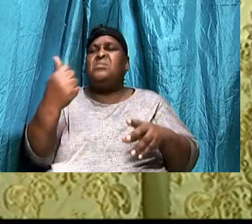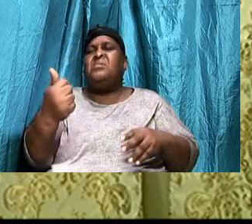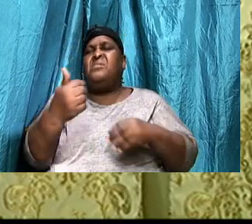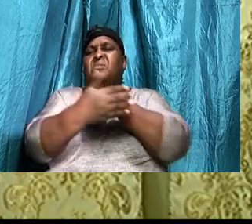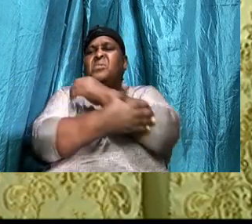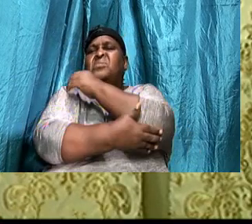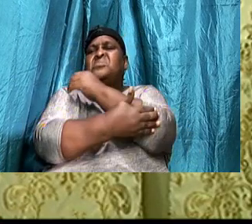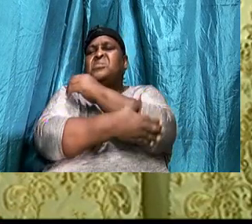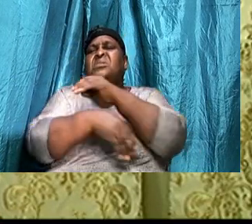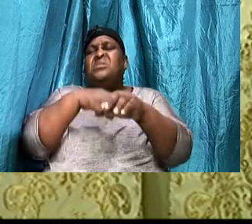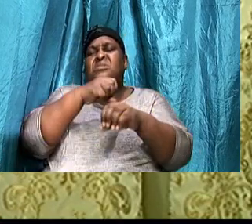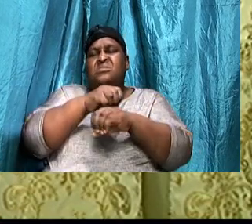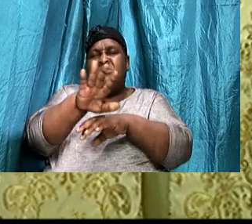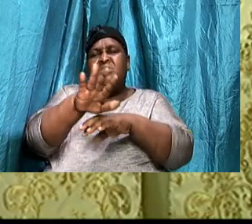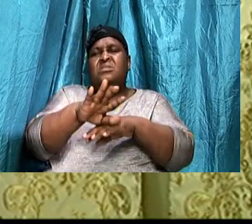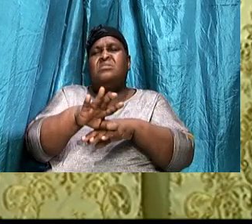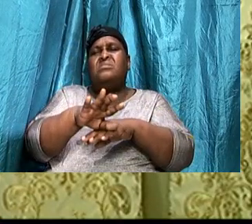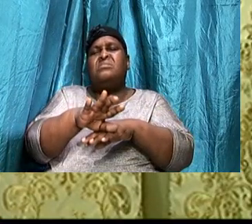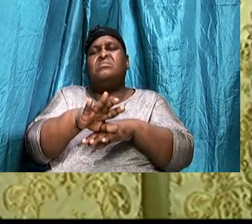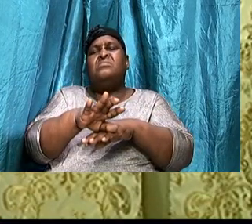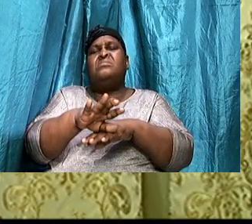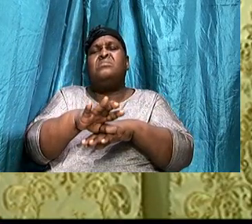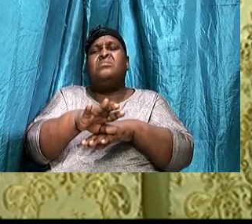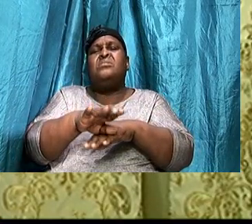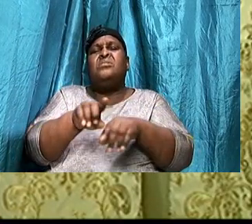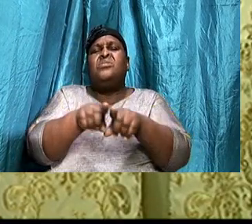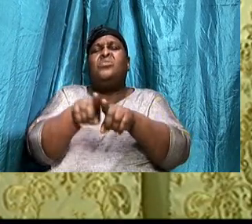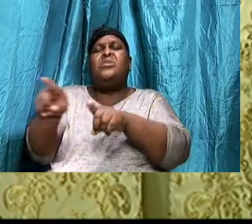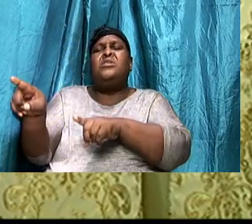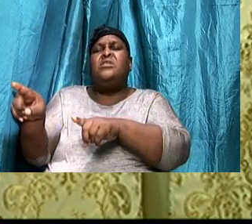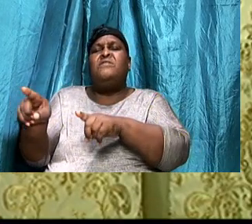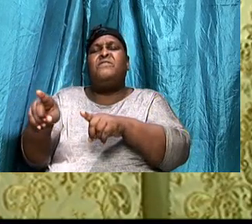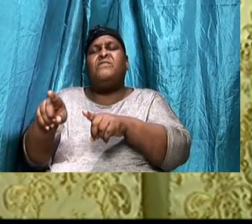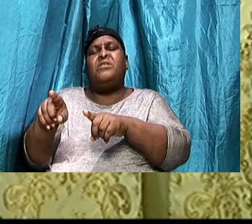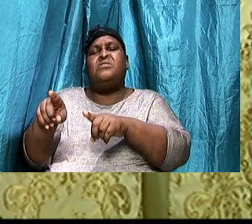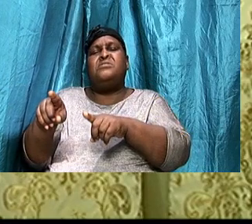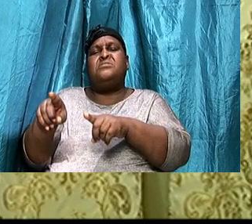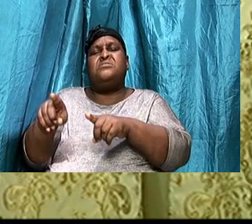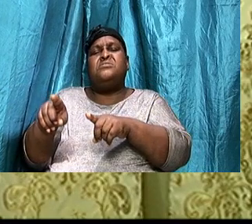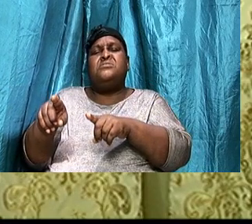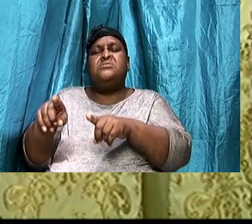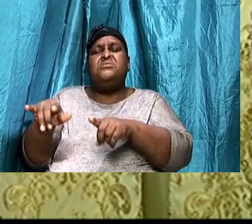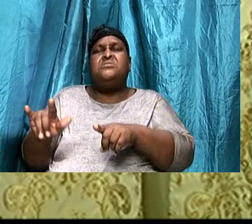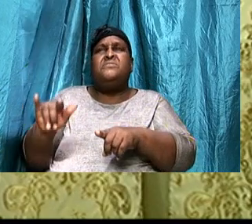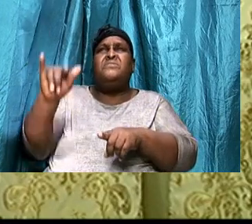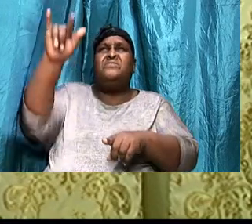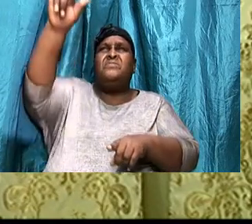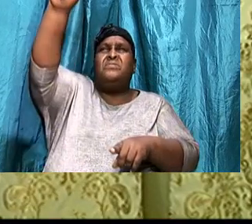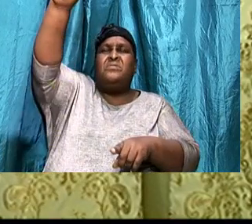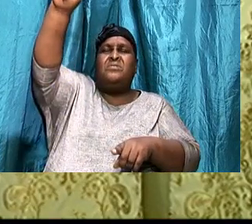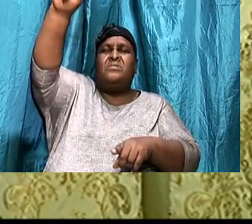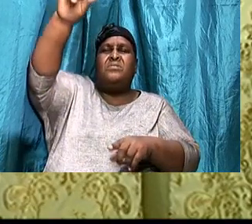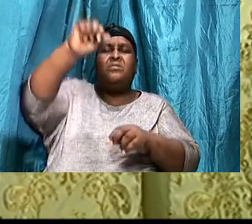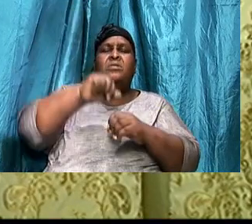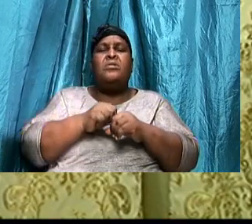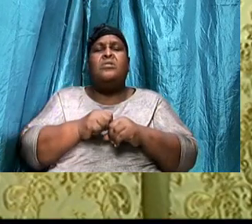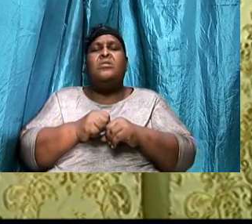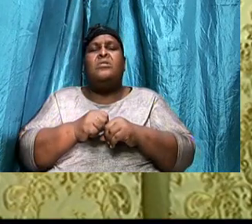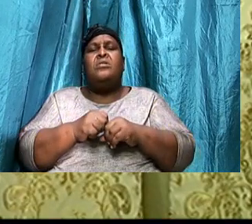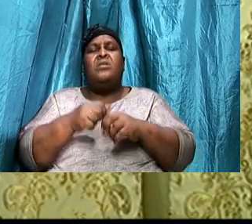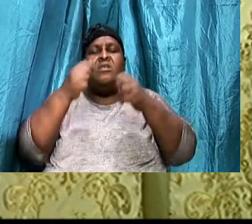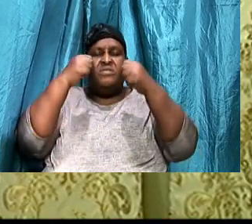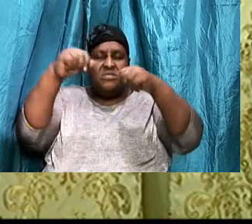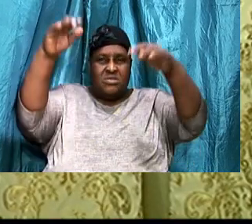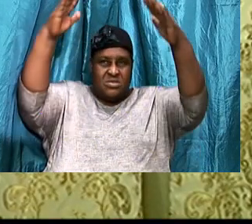Sent to a foreign land, The ambassador role, Is to reflect, The official position, Of the sovereign body, That